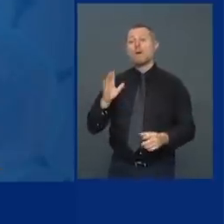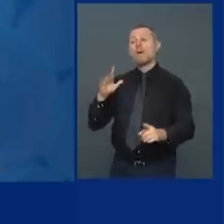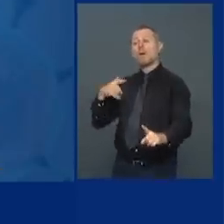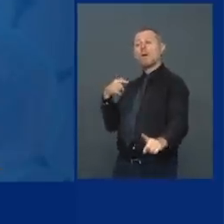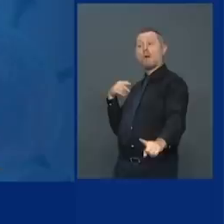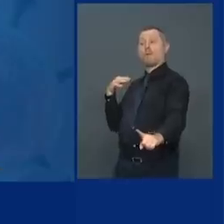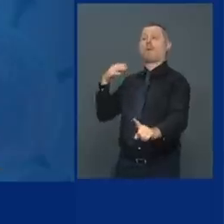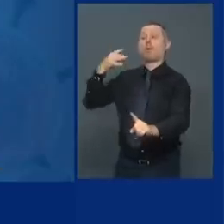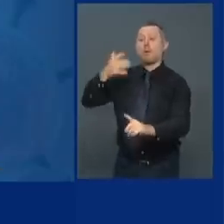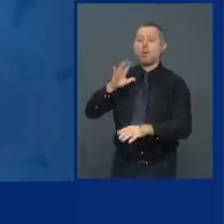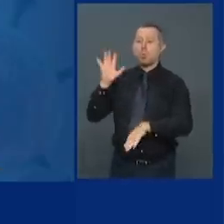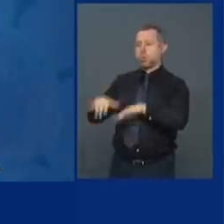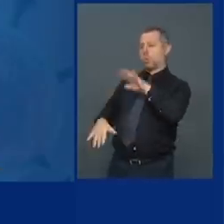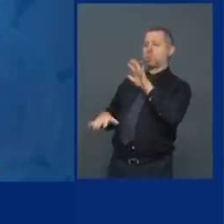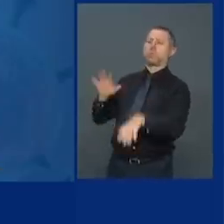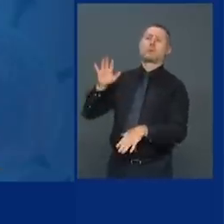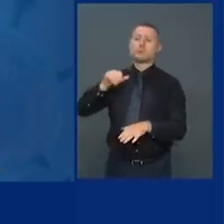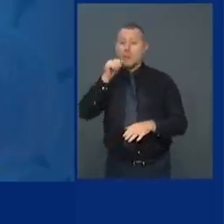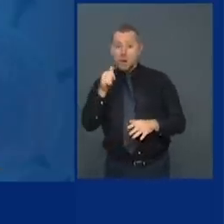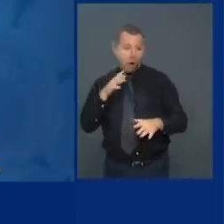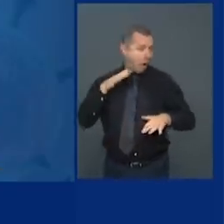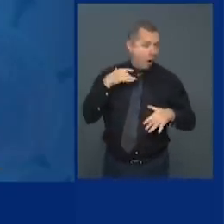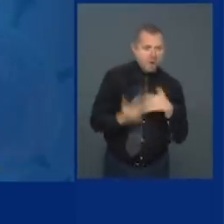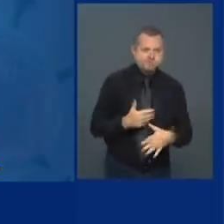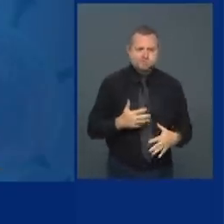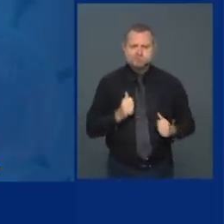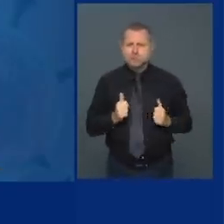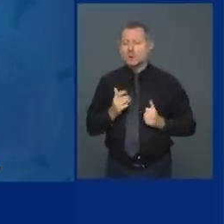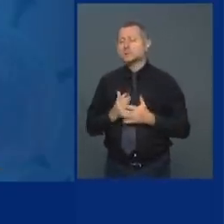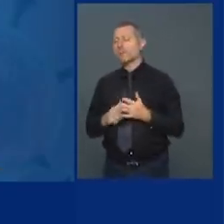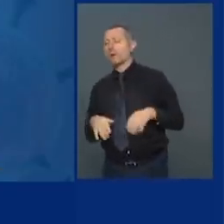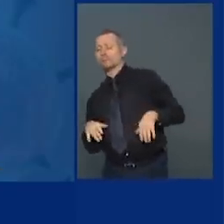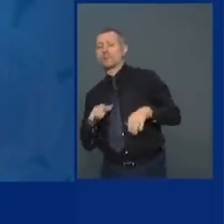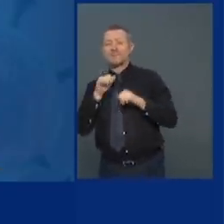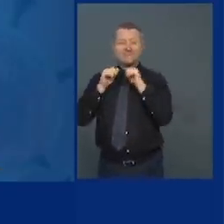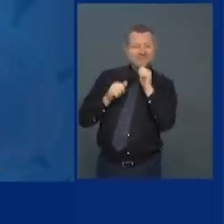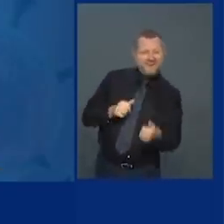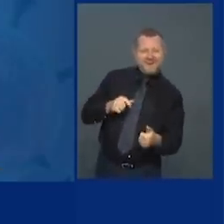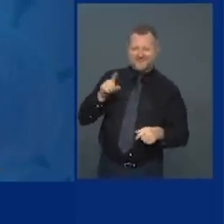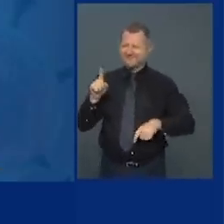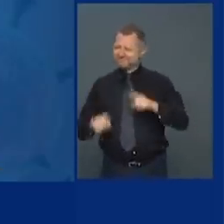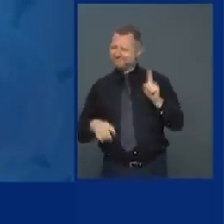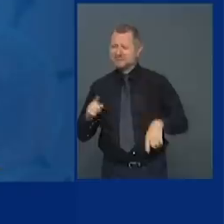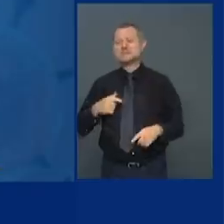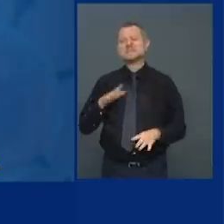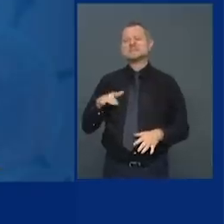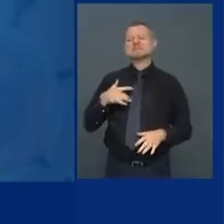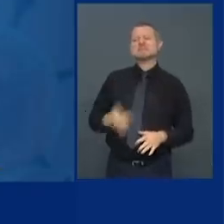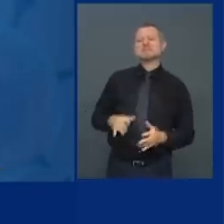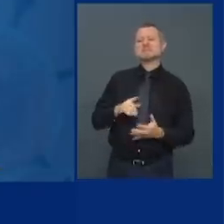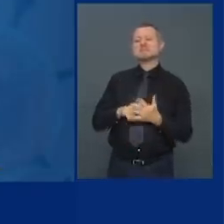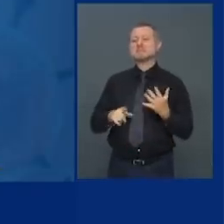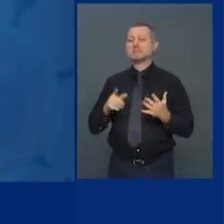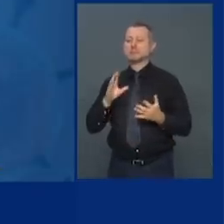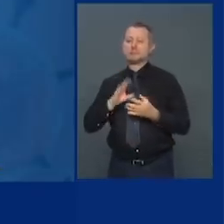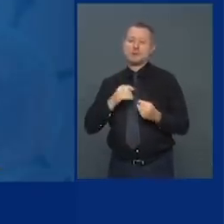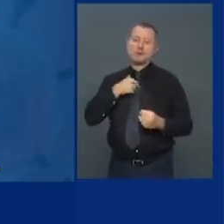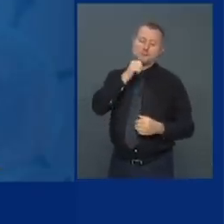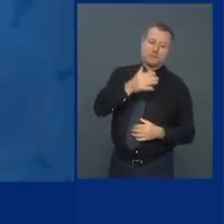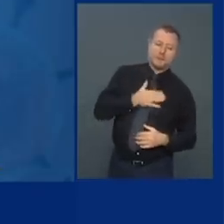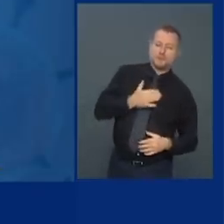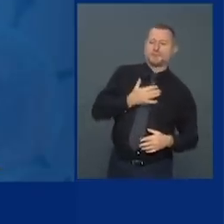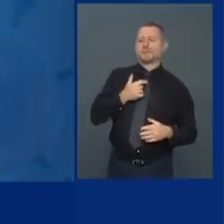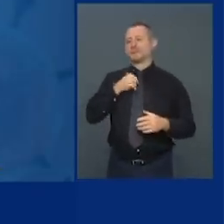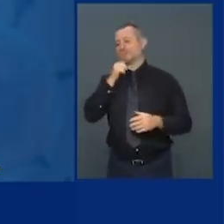and I've expressed my frustration with CANDOR as the moment requires. They